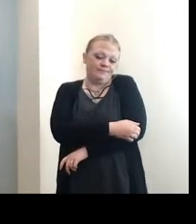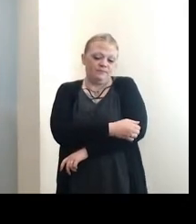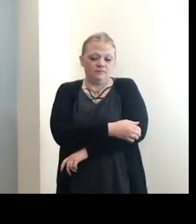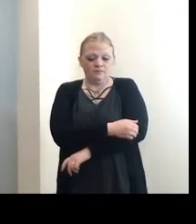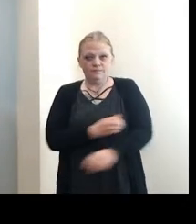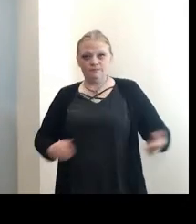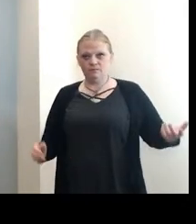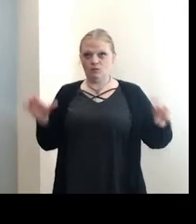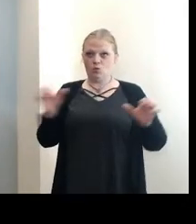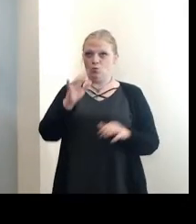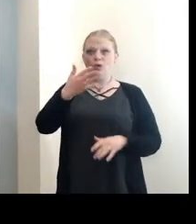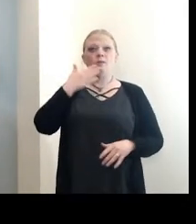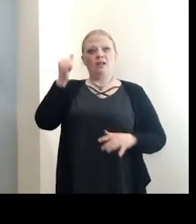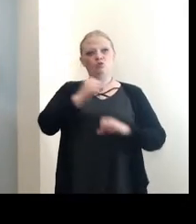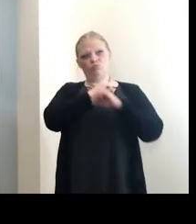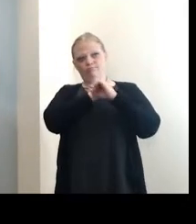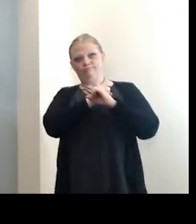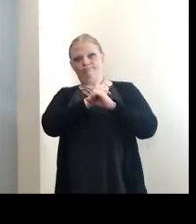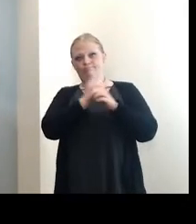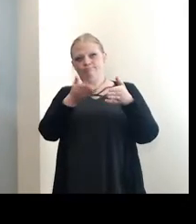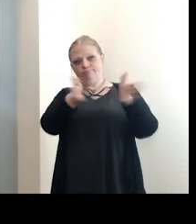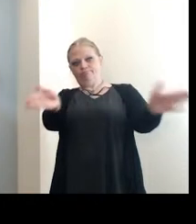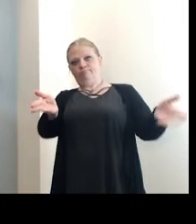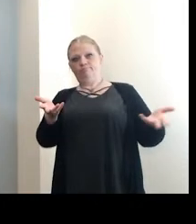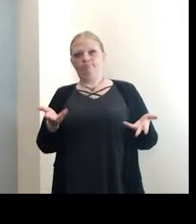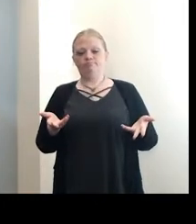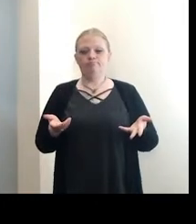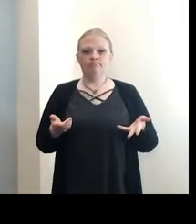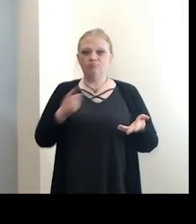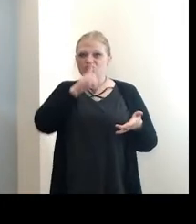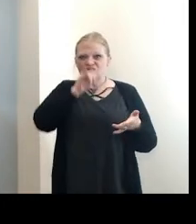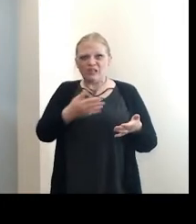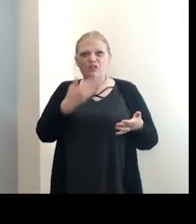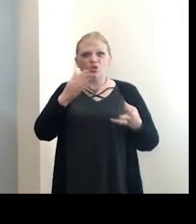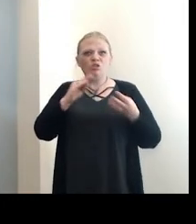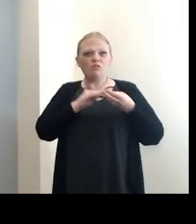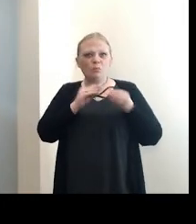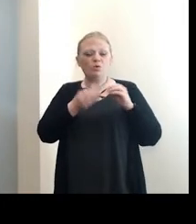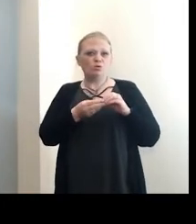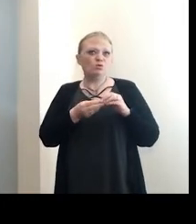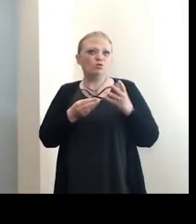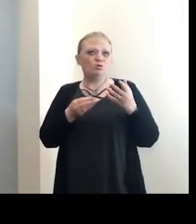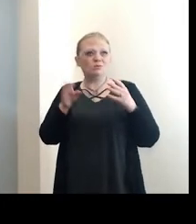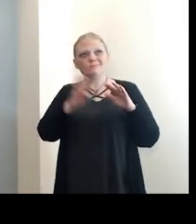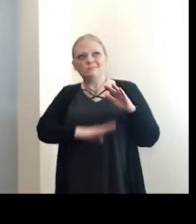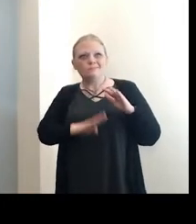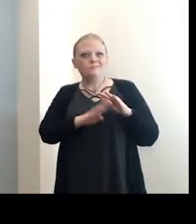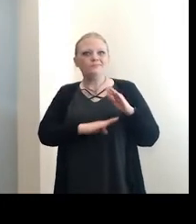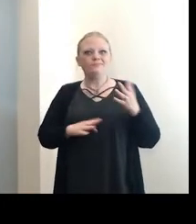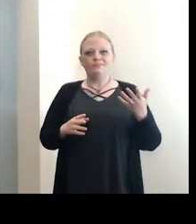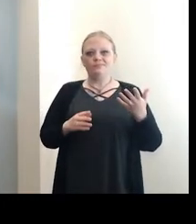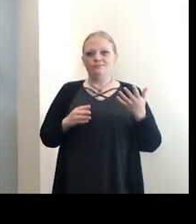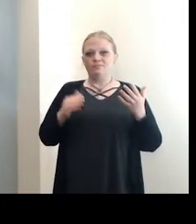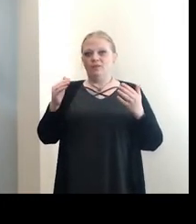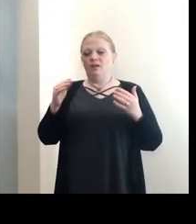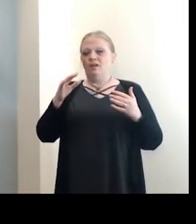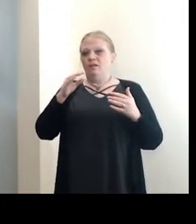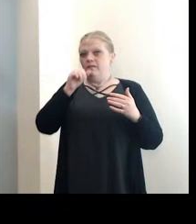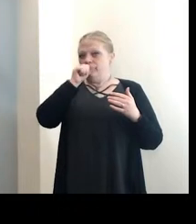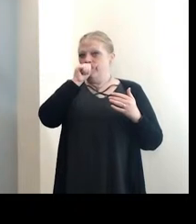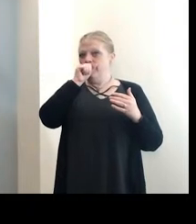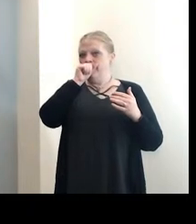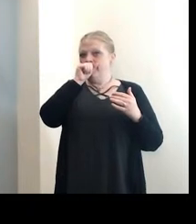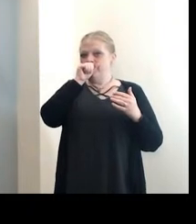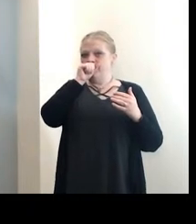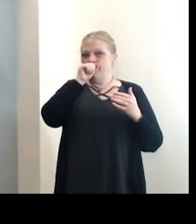and do your best to protect the general public. We've seen really good numbers basically in the above 50 category.